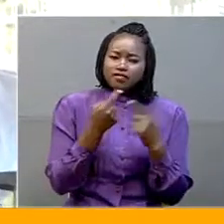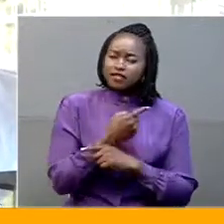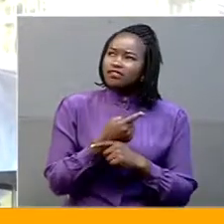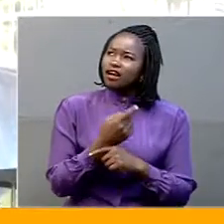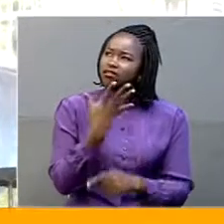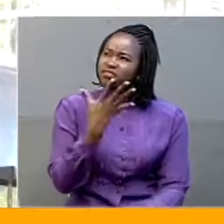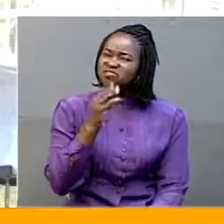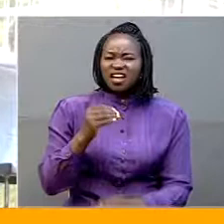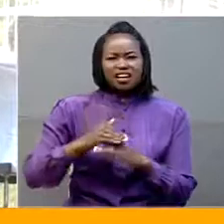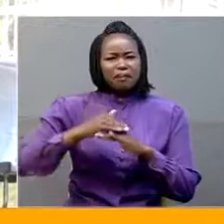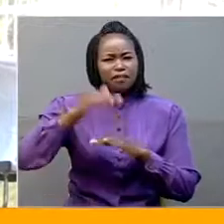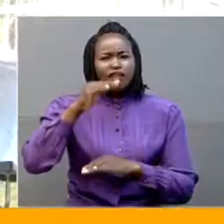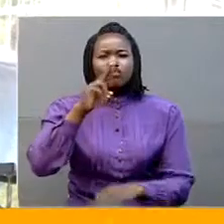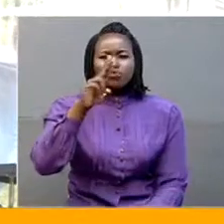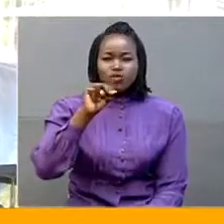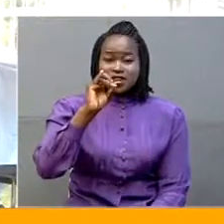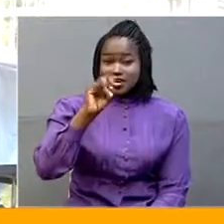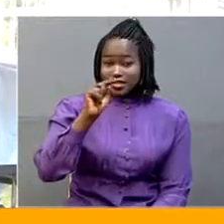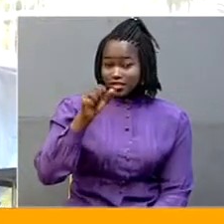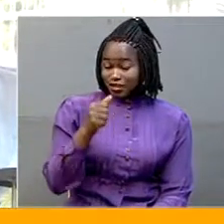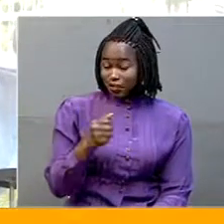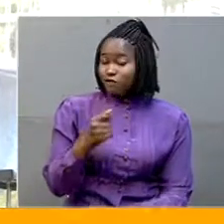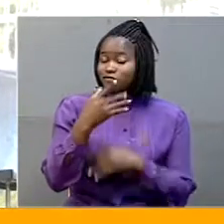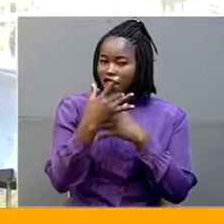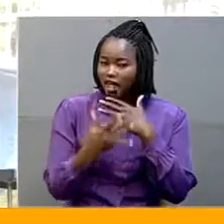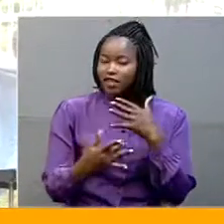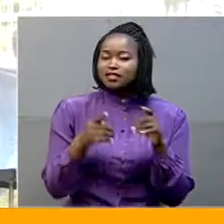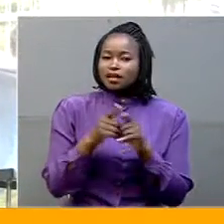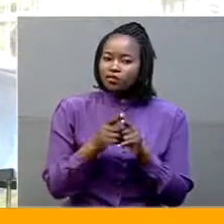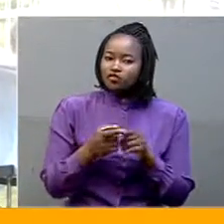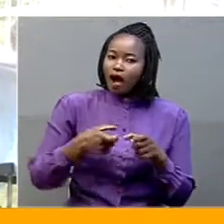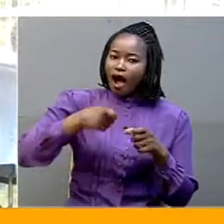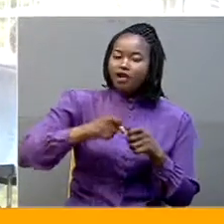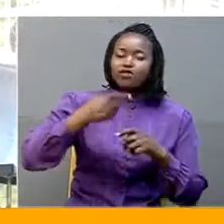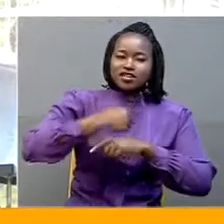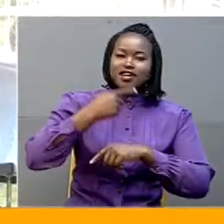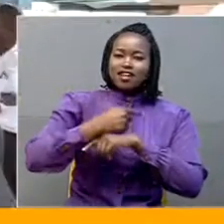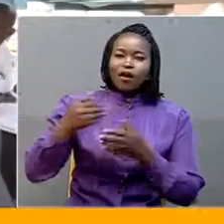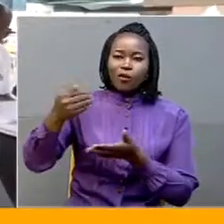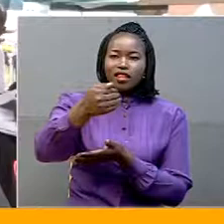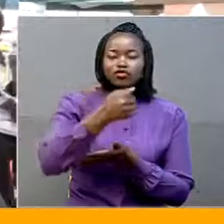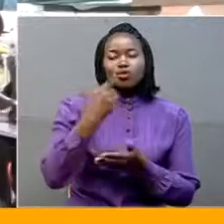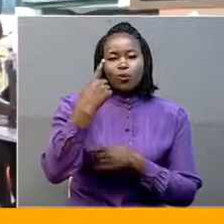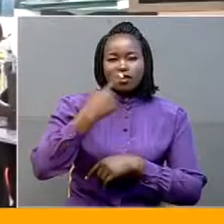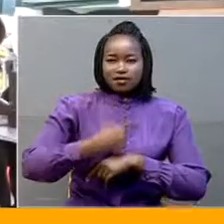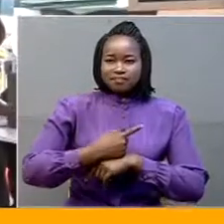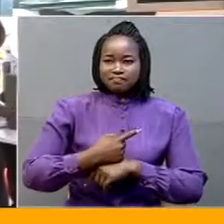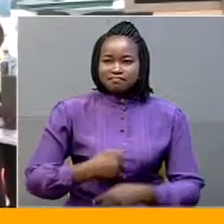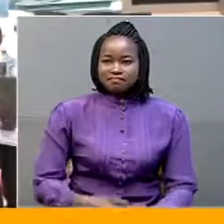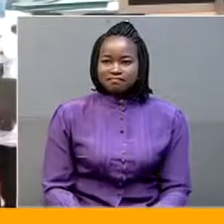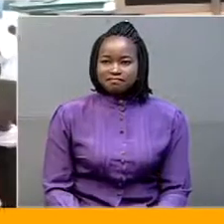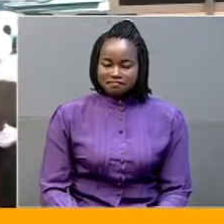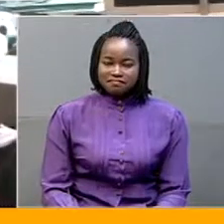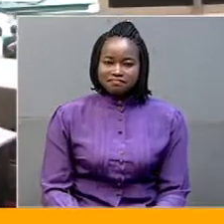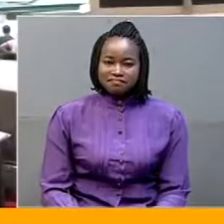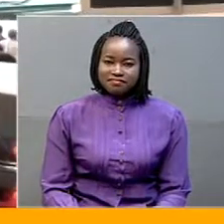and above units of blood to add on the daily collections per day. Thank you. Thank you